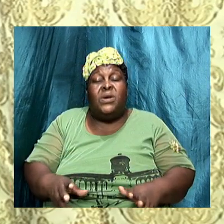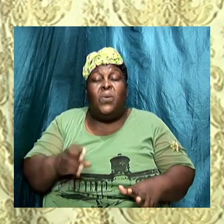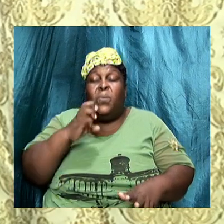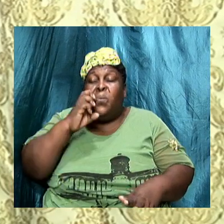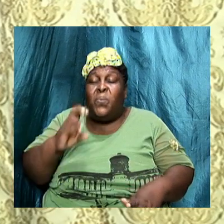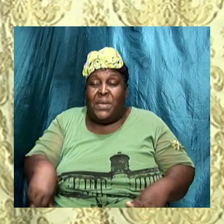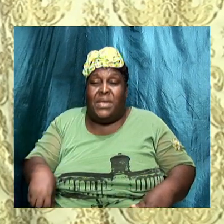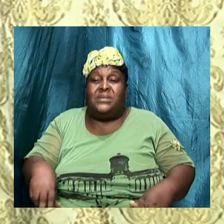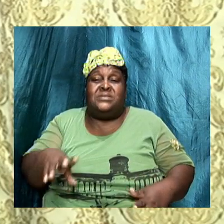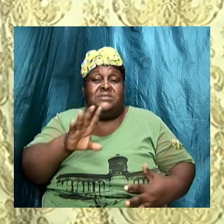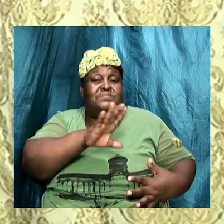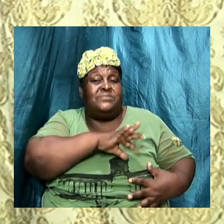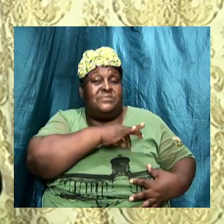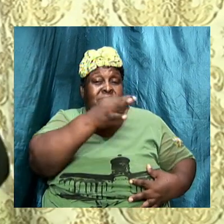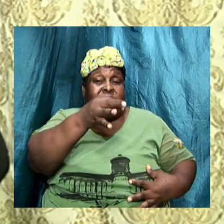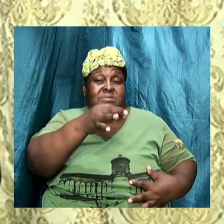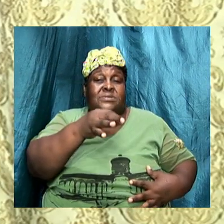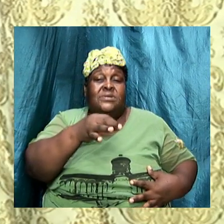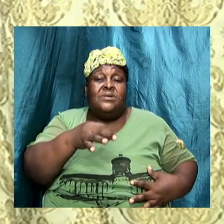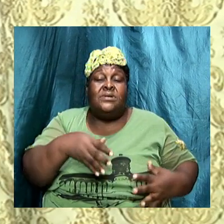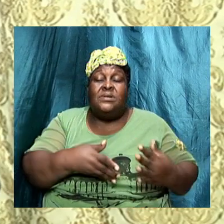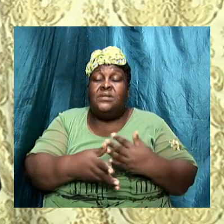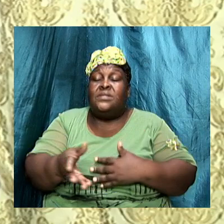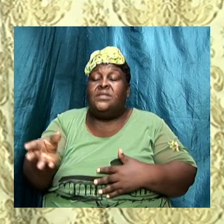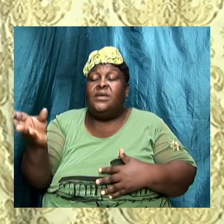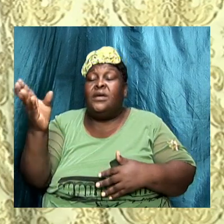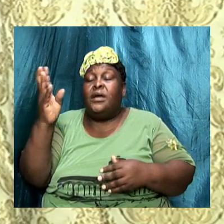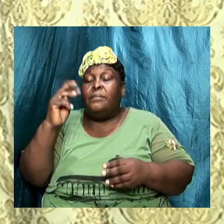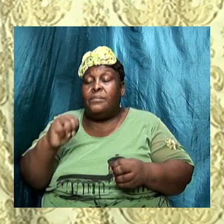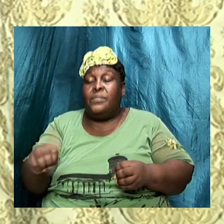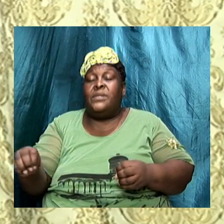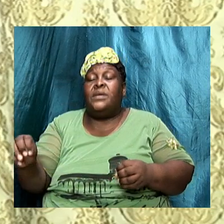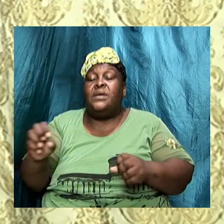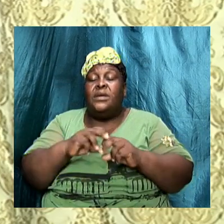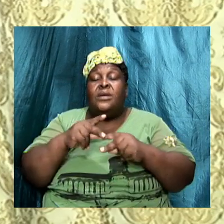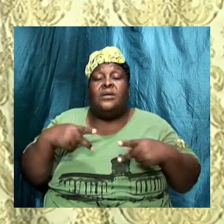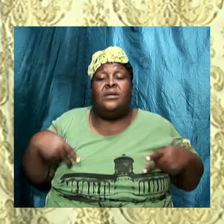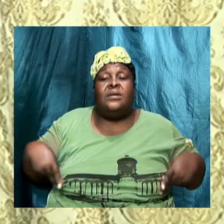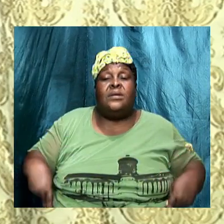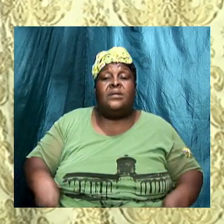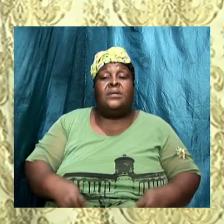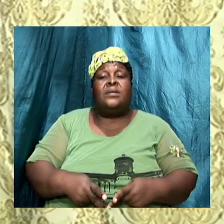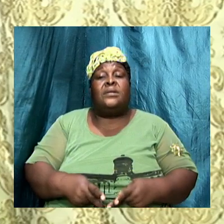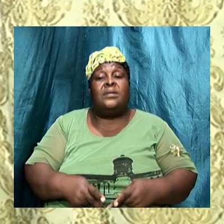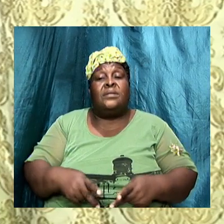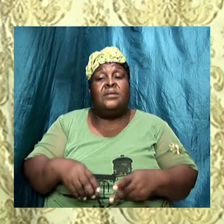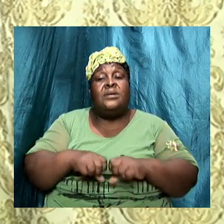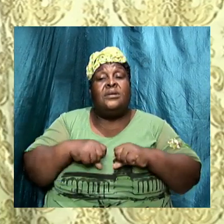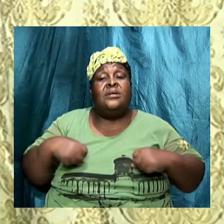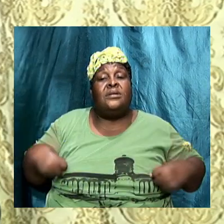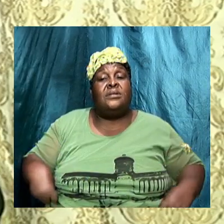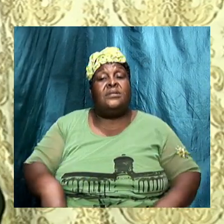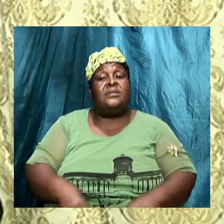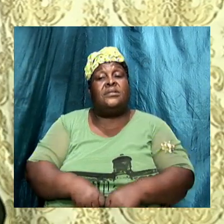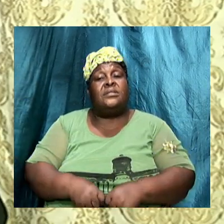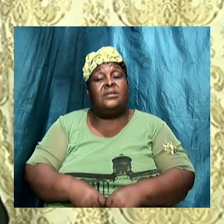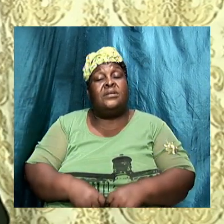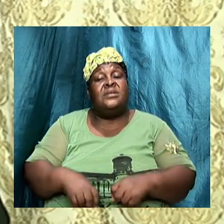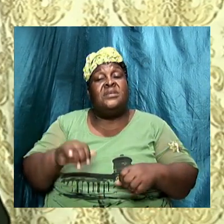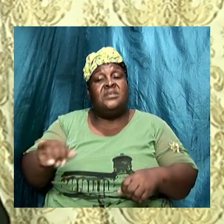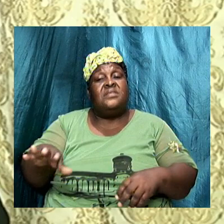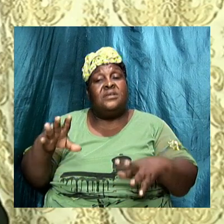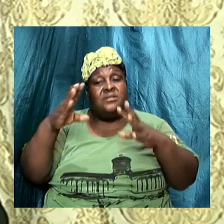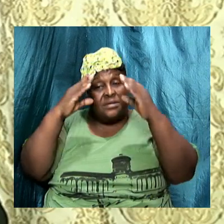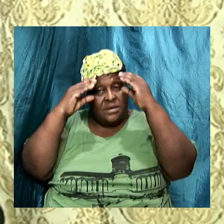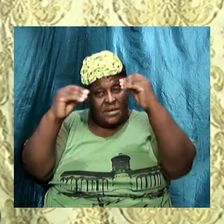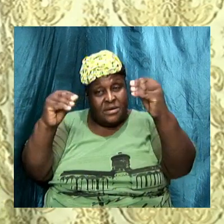to also note that there are modern days Pharisees and Sadducees that teaches that hell